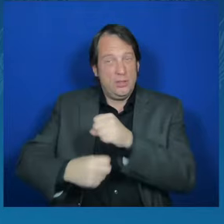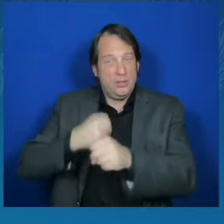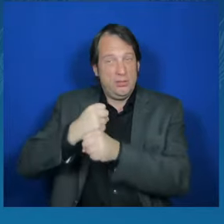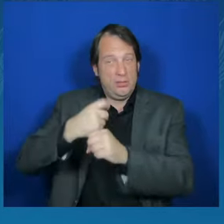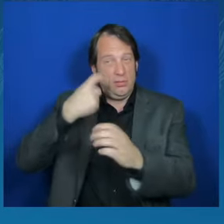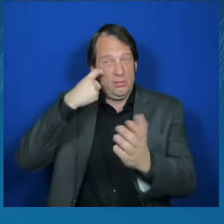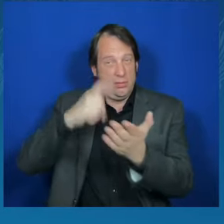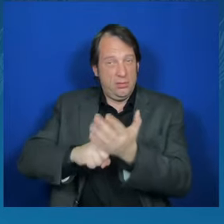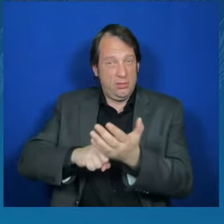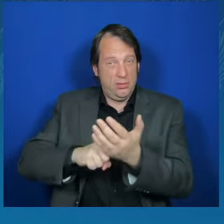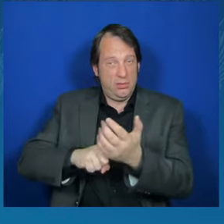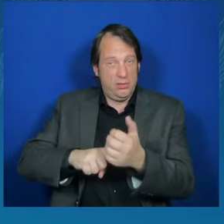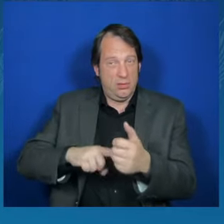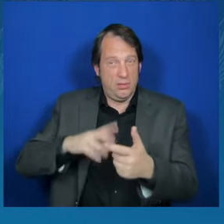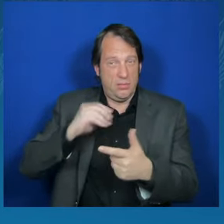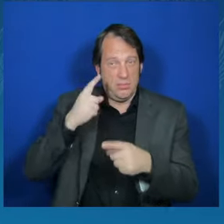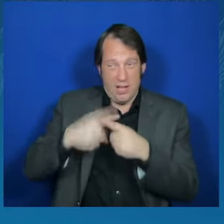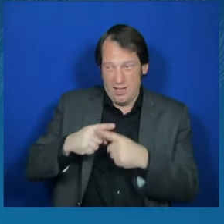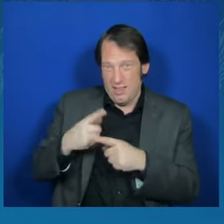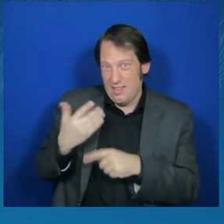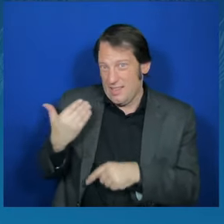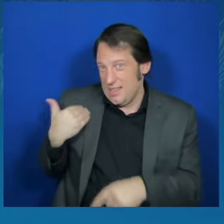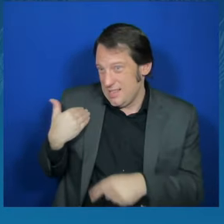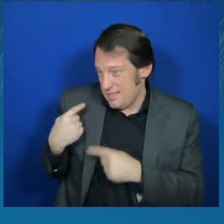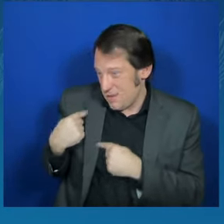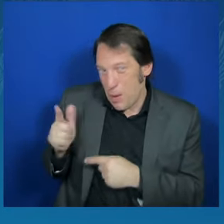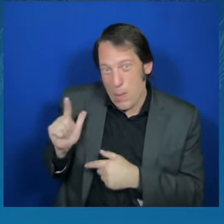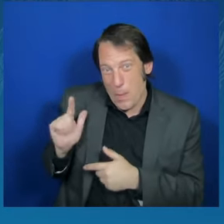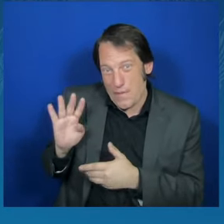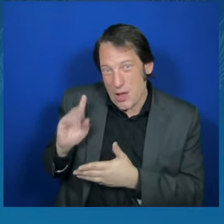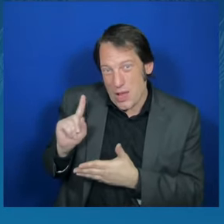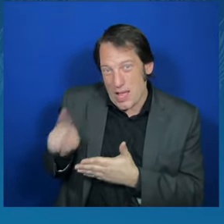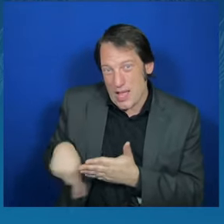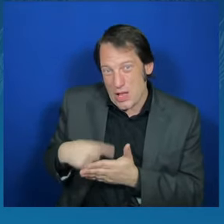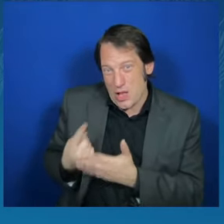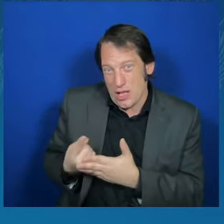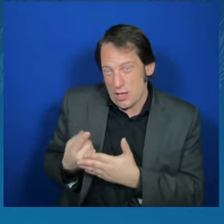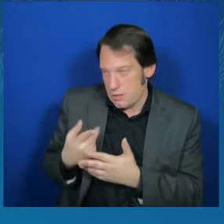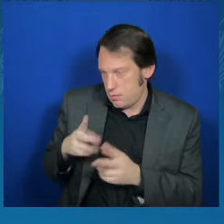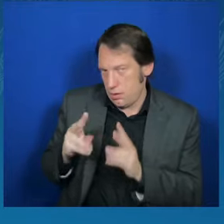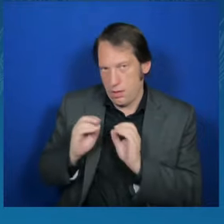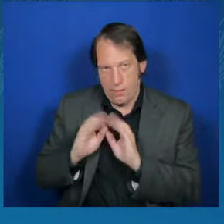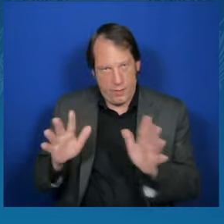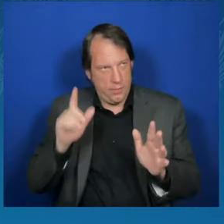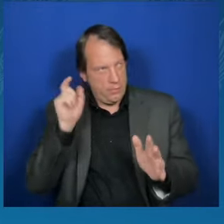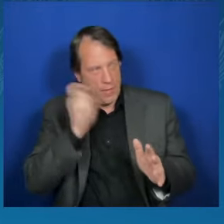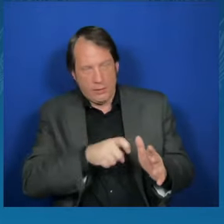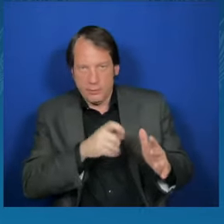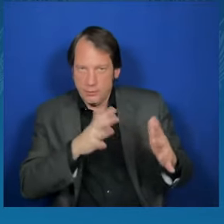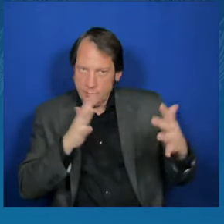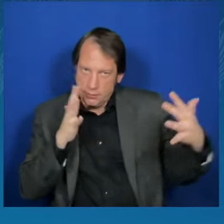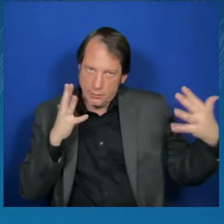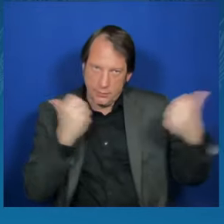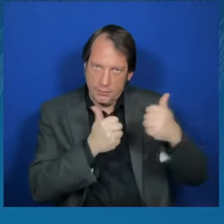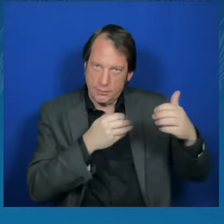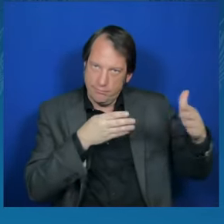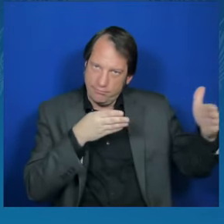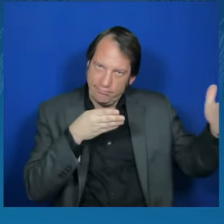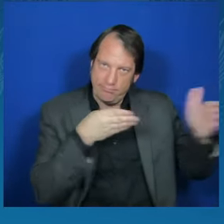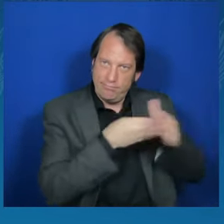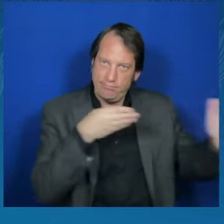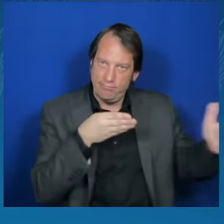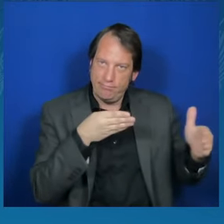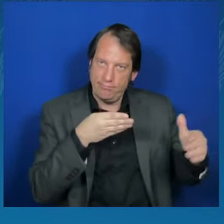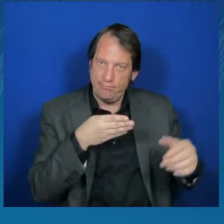And I do believe also there is consensus within the United States Congress that we must use